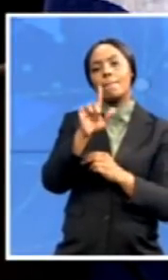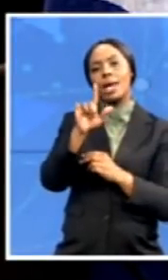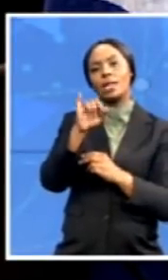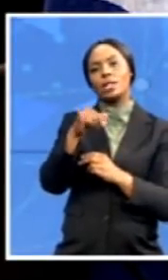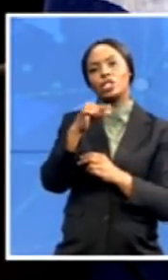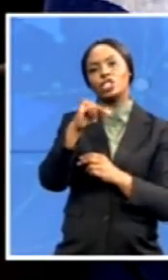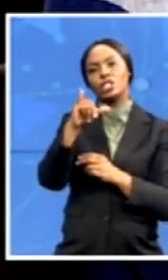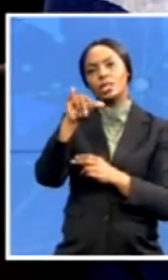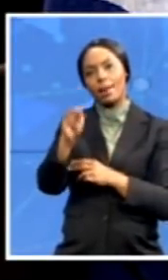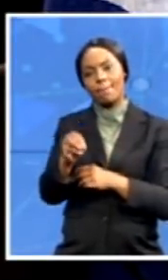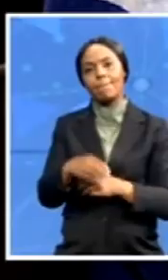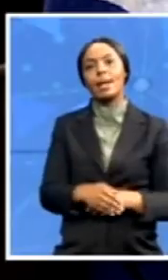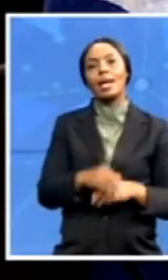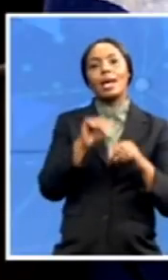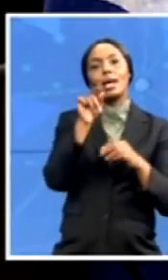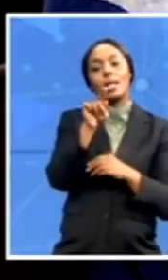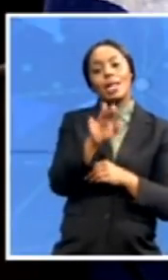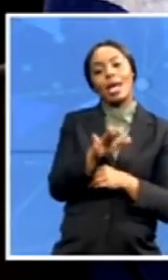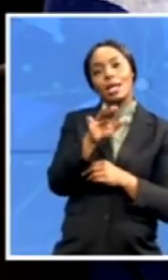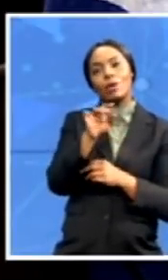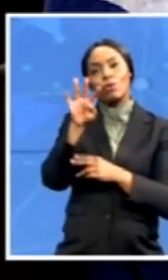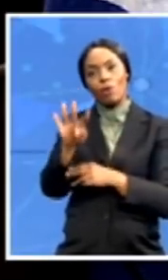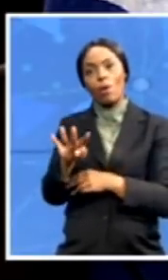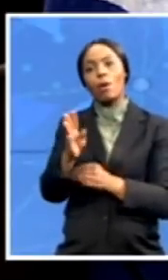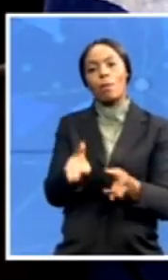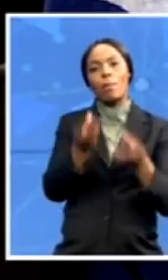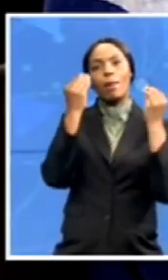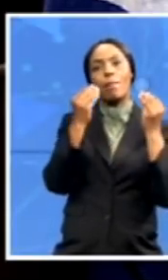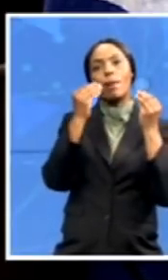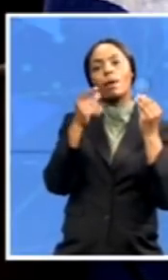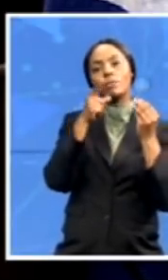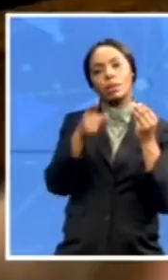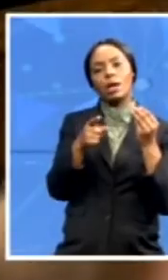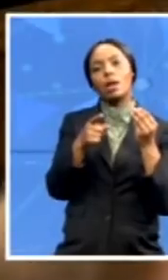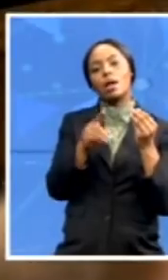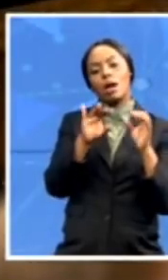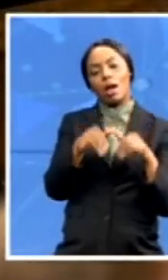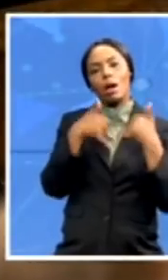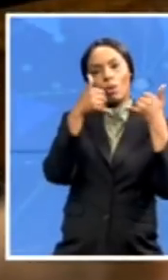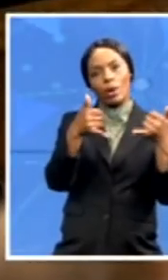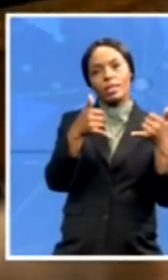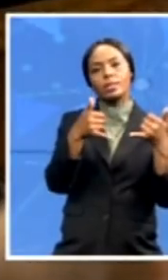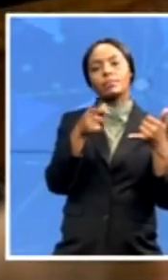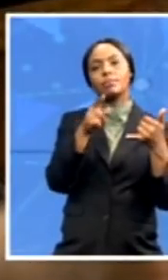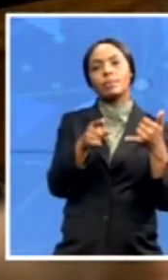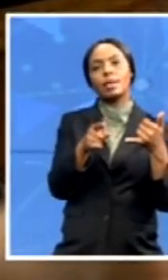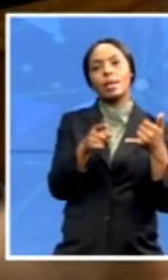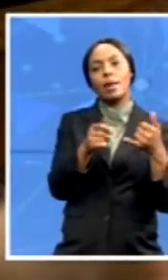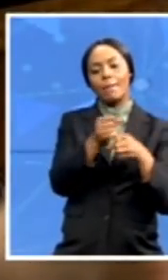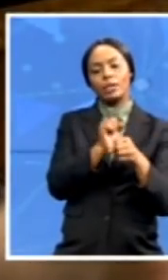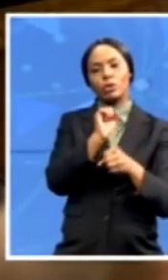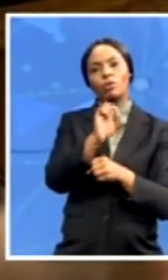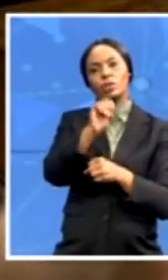Honorary Fellowship Award of the College of Medicine of South Africa. Nineteen ninety-five,